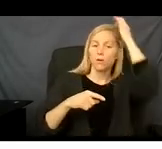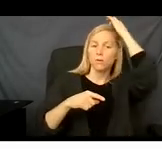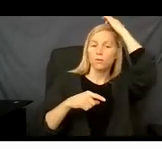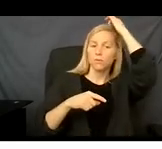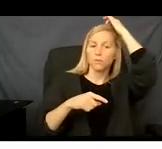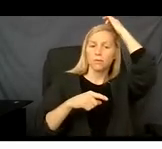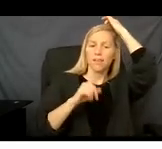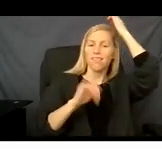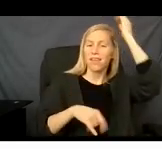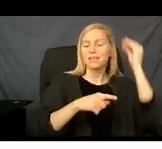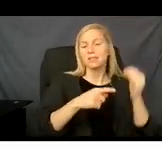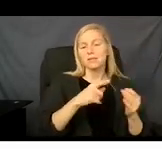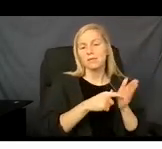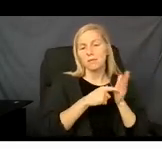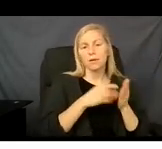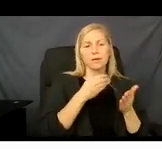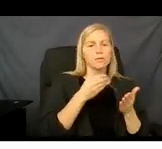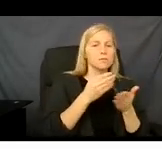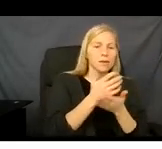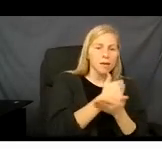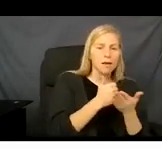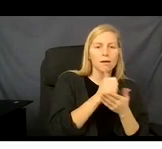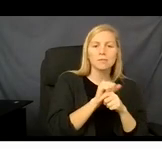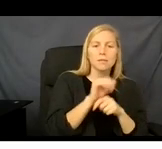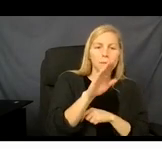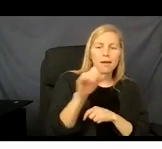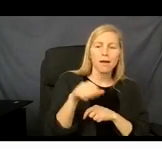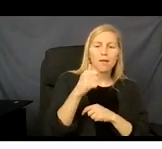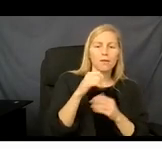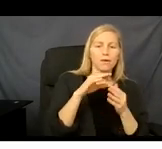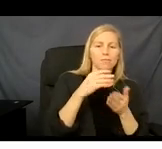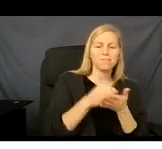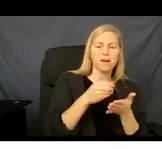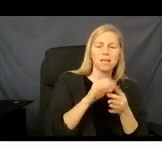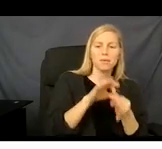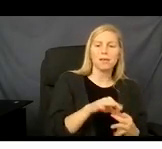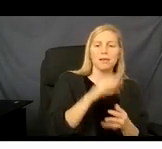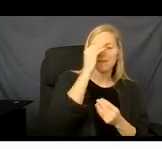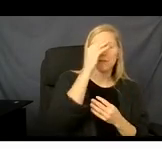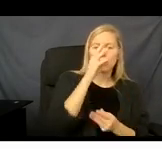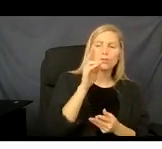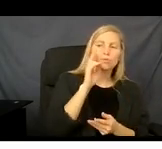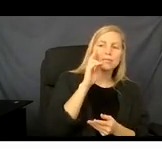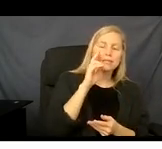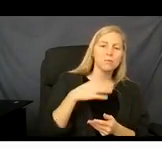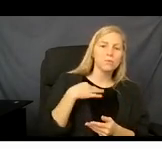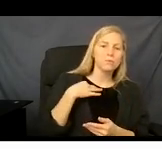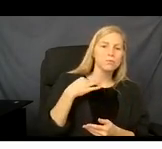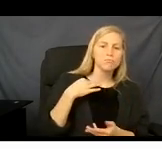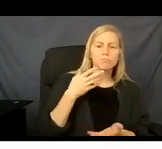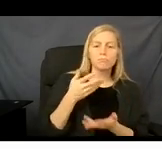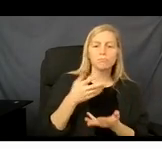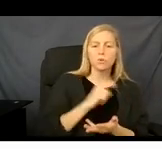income and other information to see what you qualify for. Under the non-financial application,